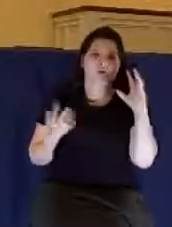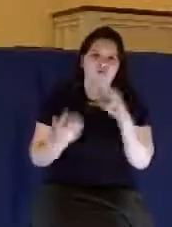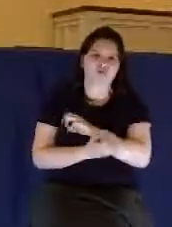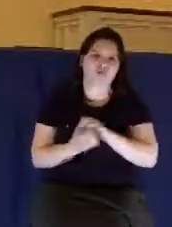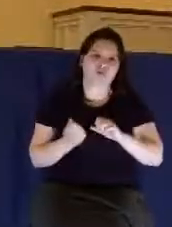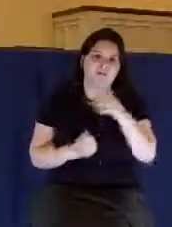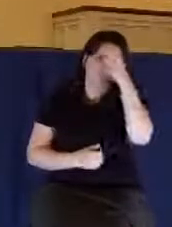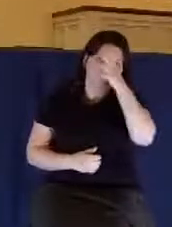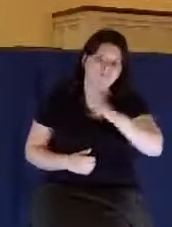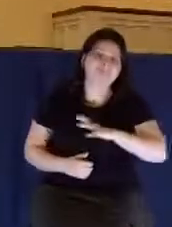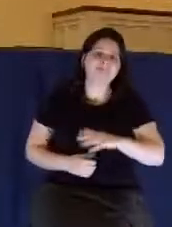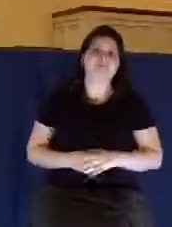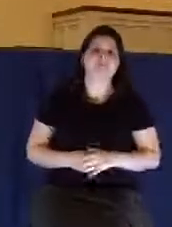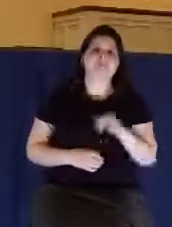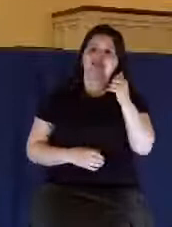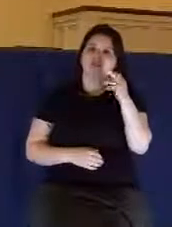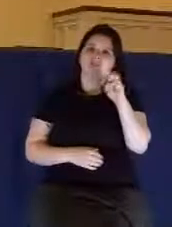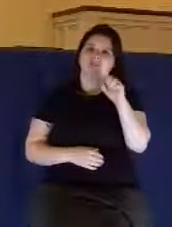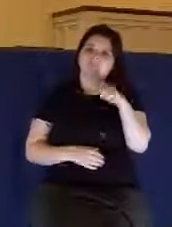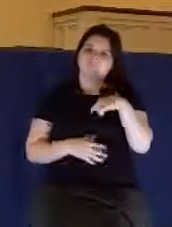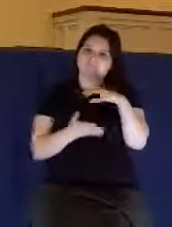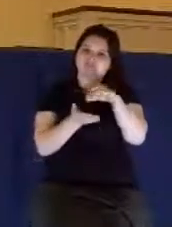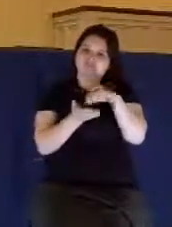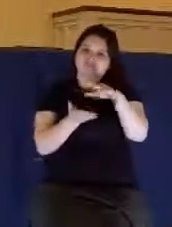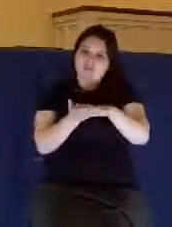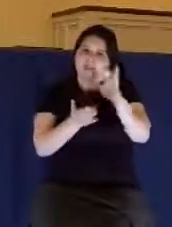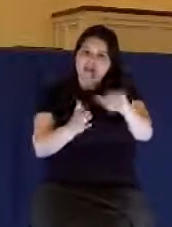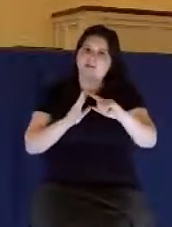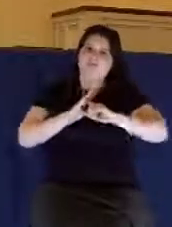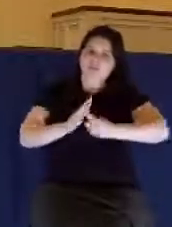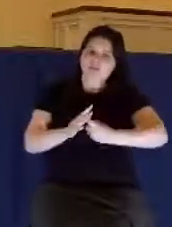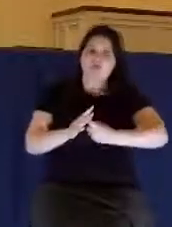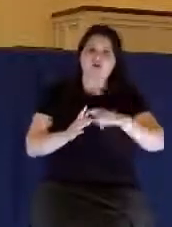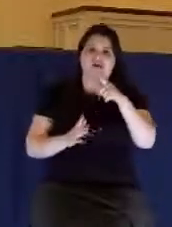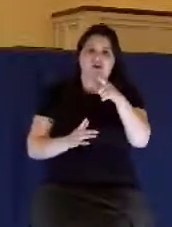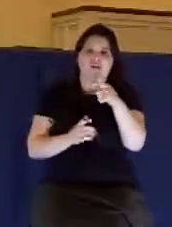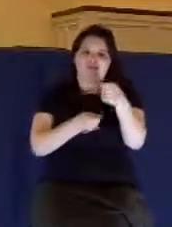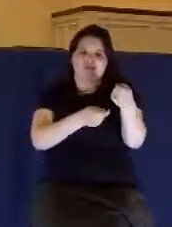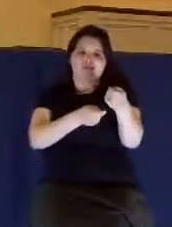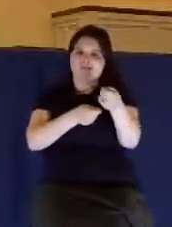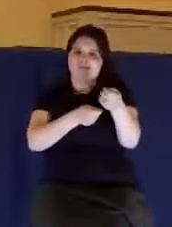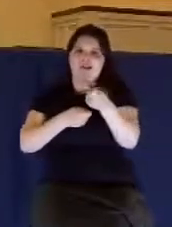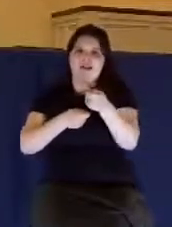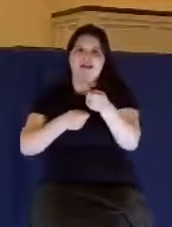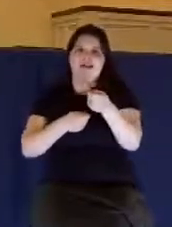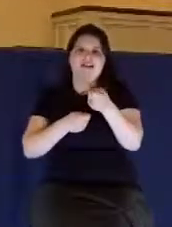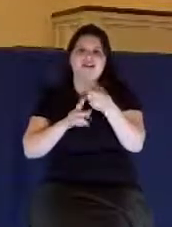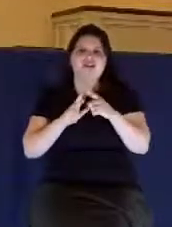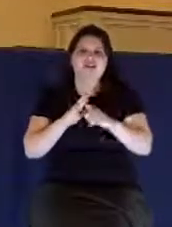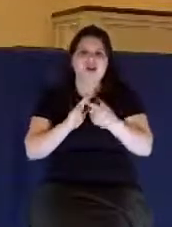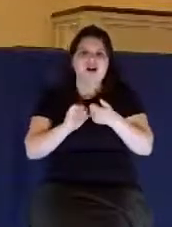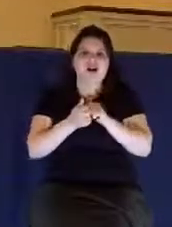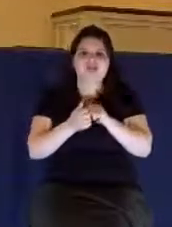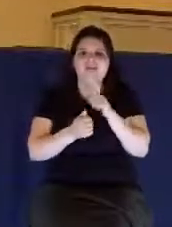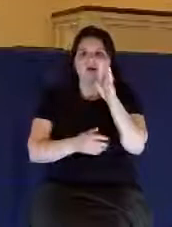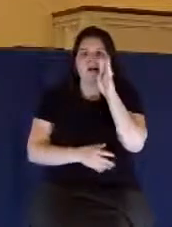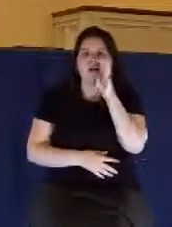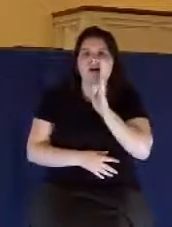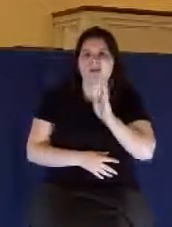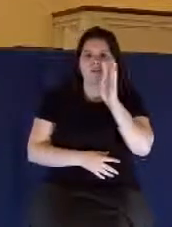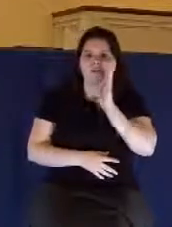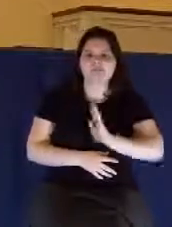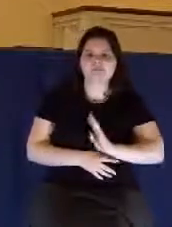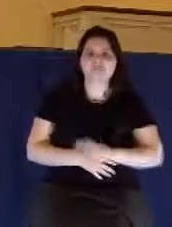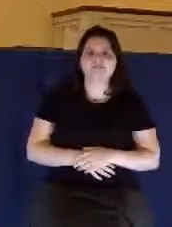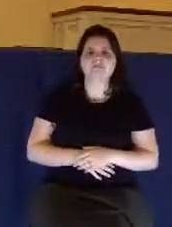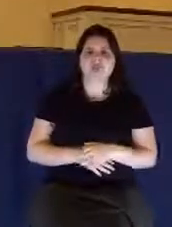says this is where it starts. You're drawn away of your own lust. Look at the word drawn away there. It's the idea of being dragged